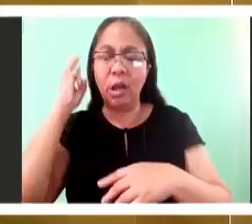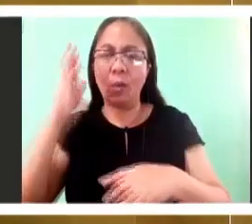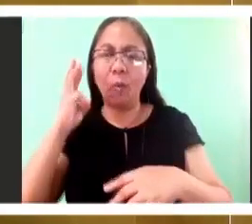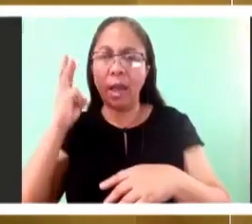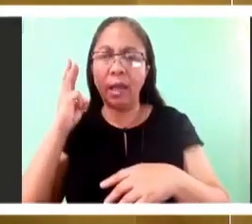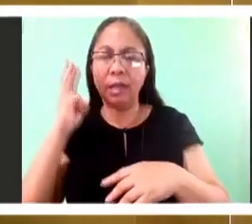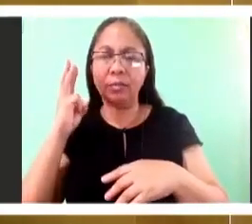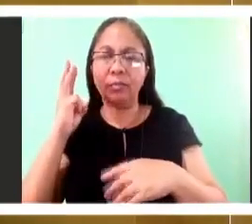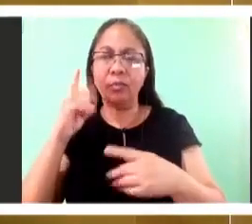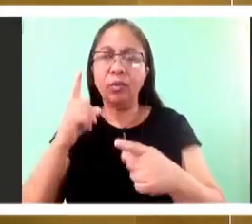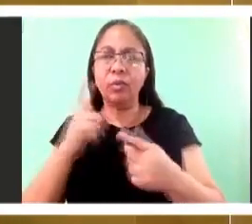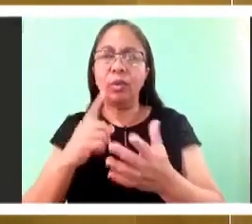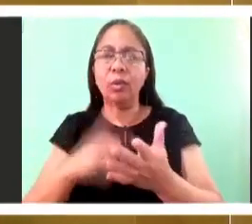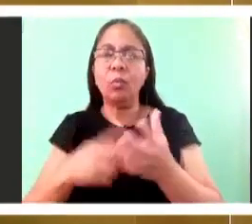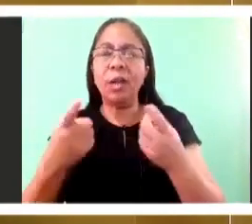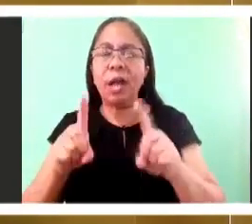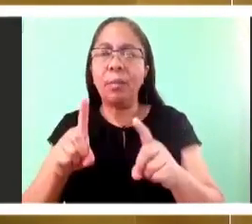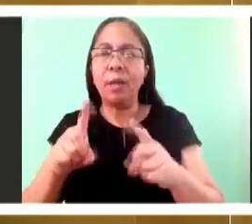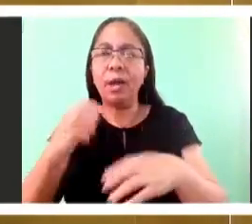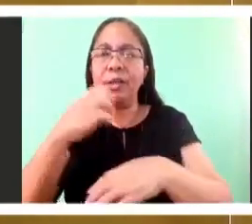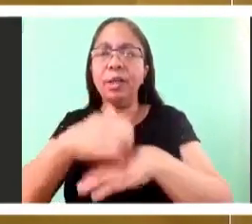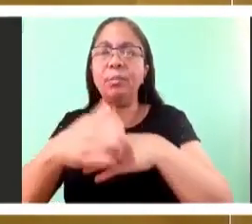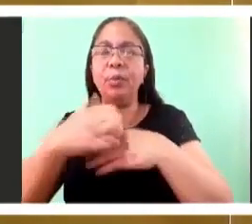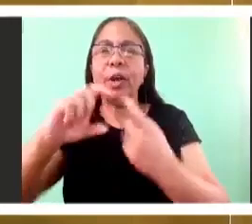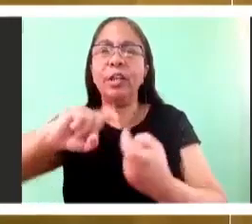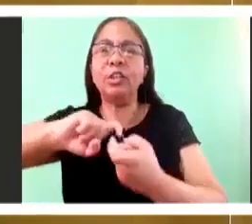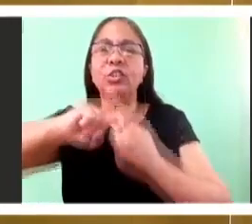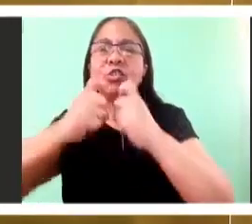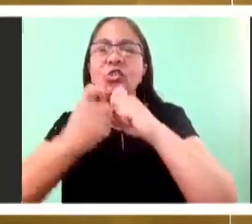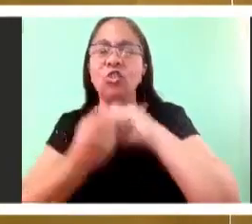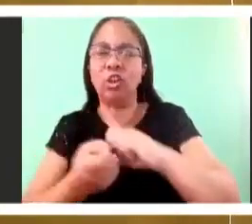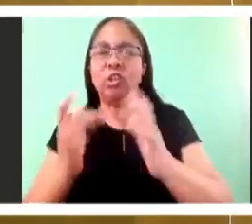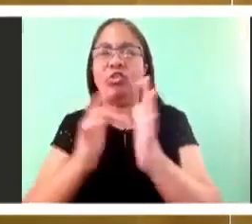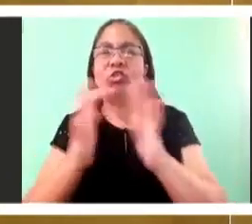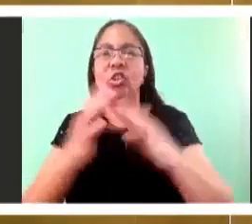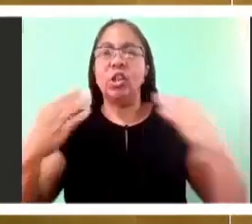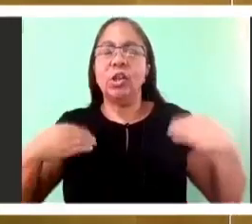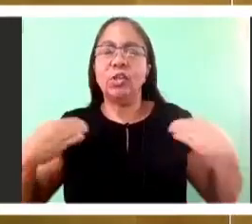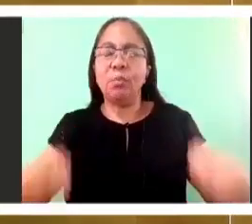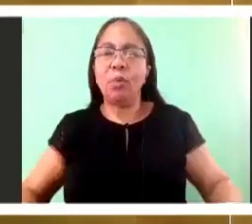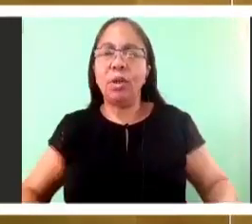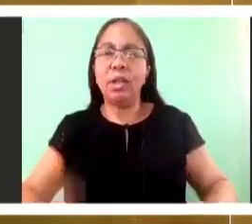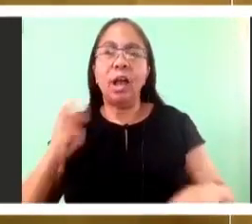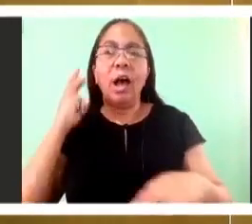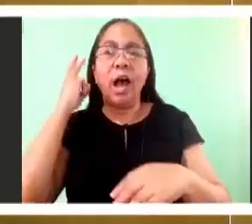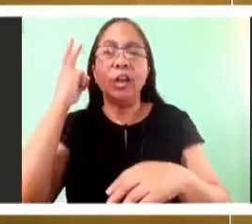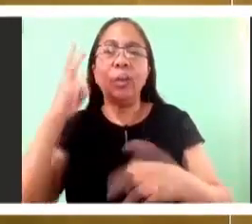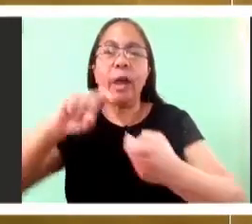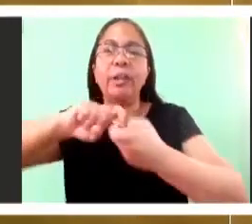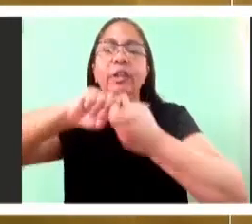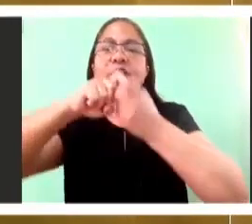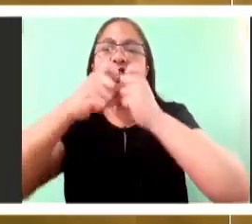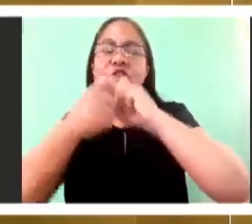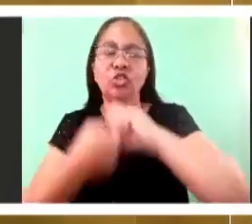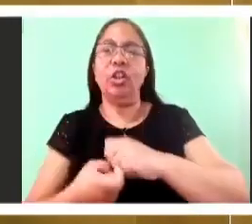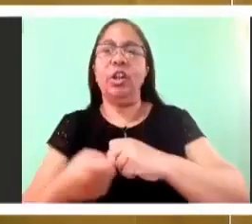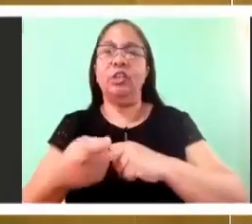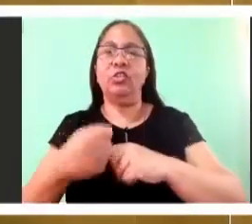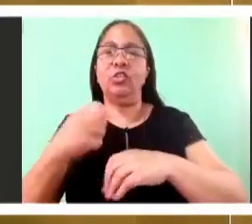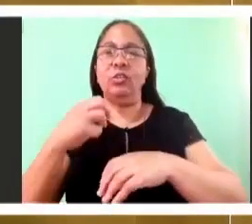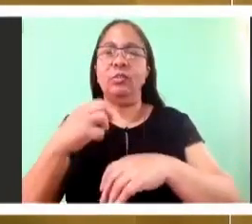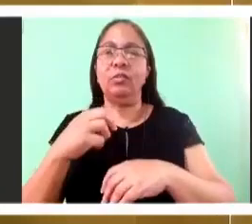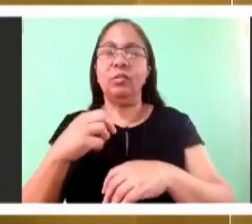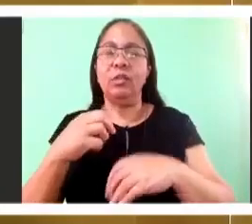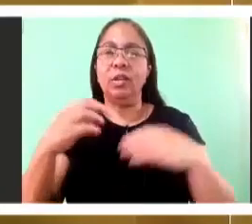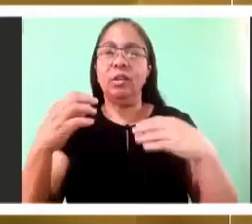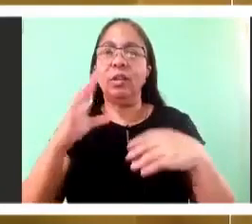of the wine is transformed in the blood of Christ we no longer have bread and wine on the altar it is no longer bread and wine it looks